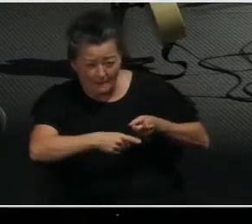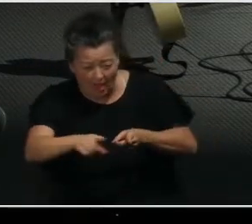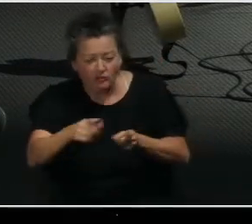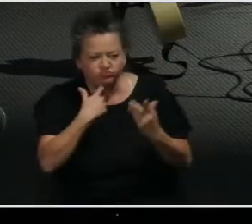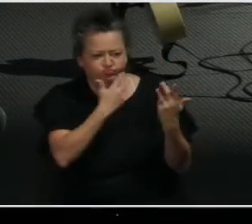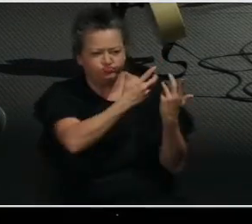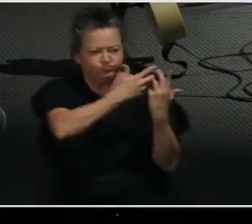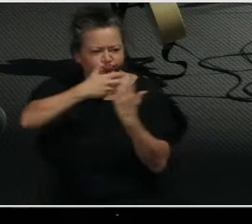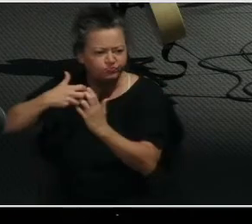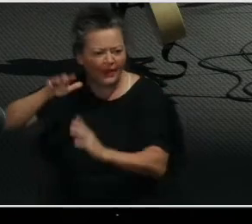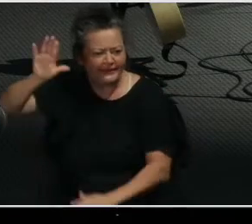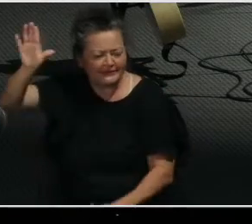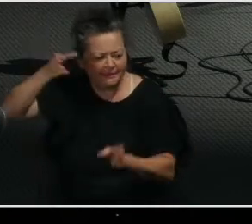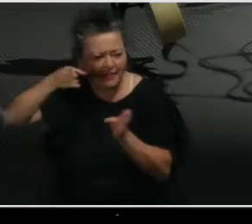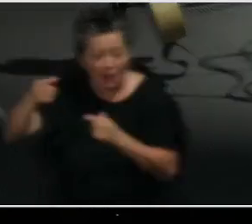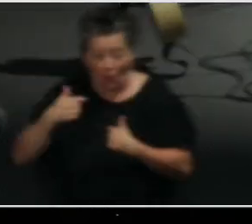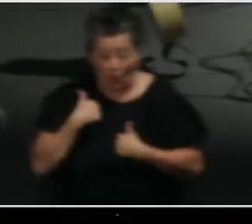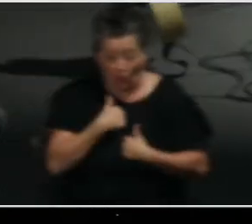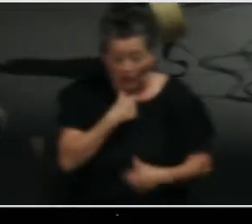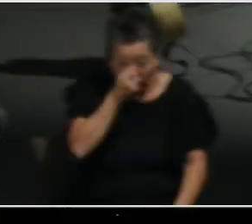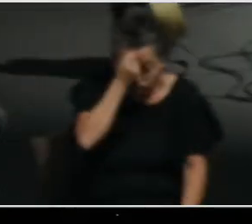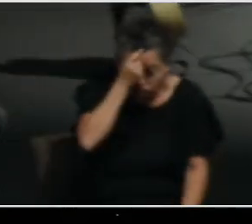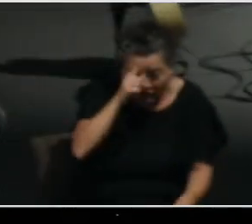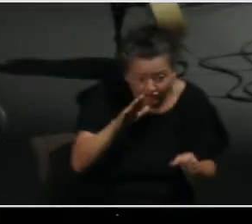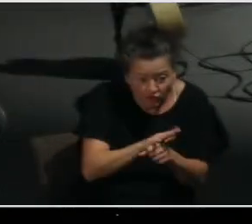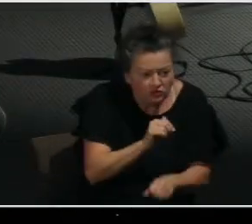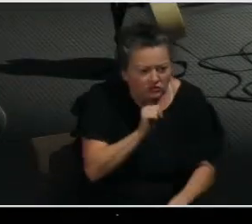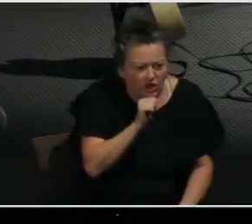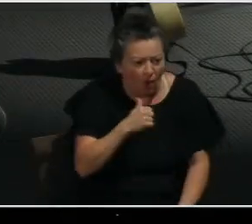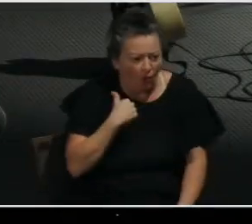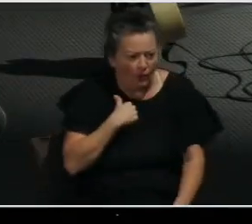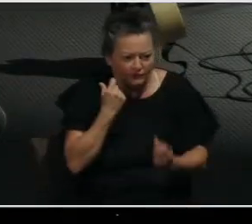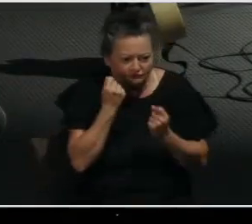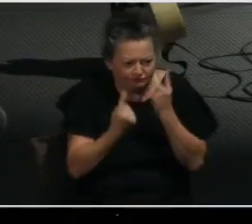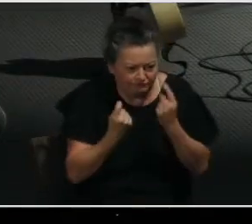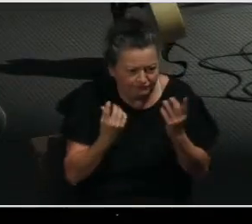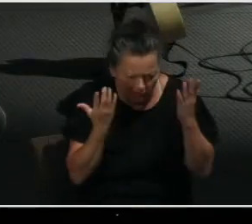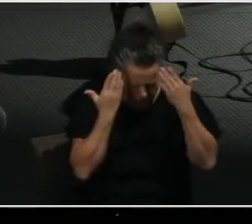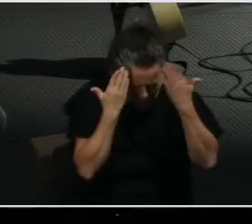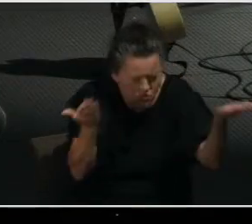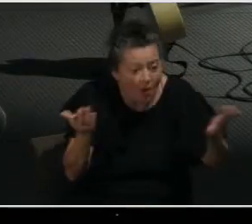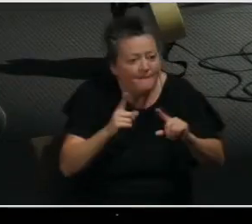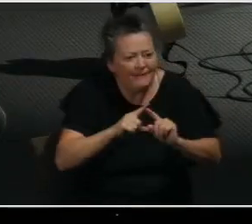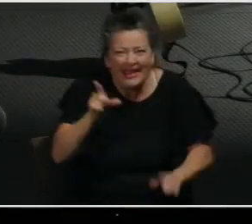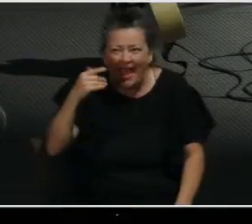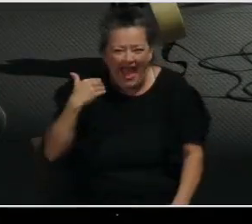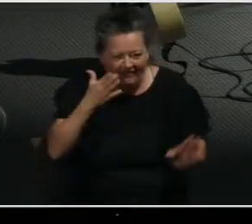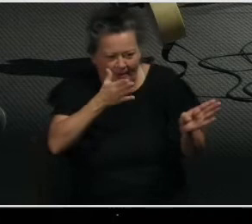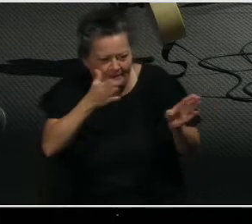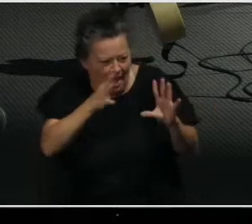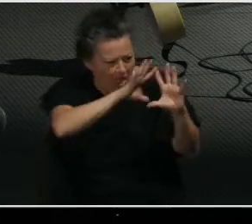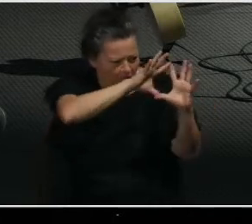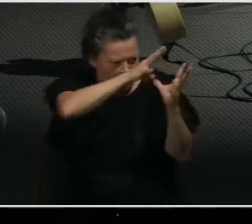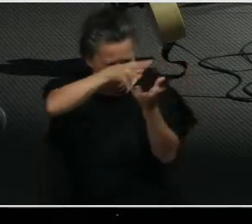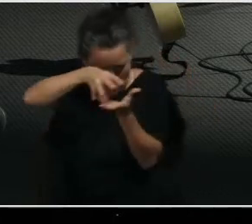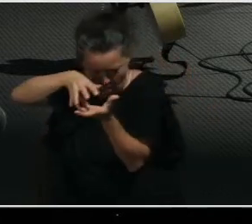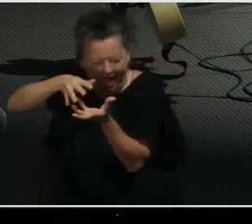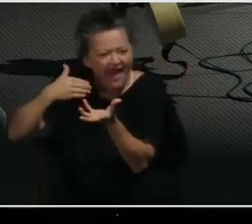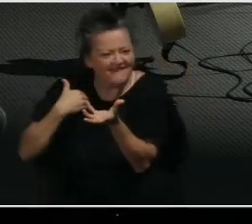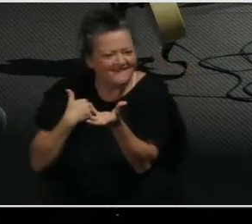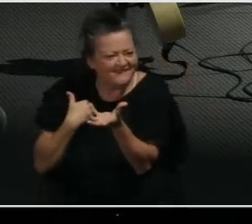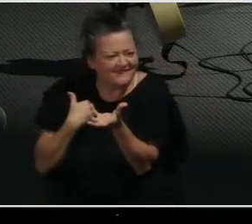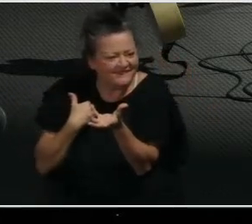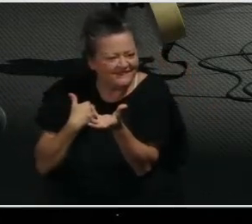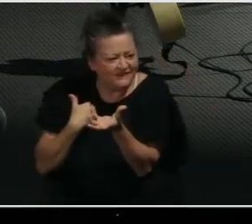we often don't see or understand how he's working. But we can find out about God's plan and purposes through his word